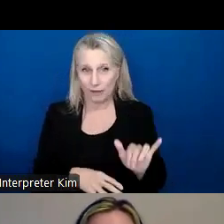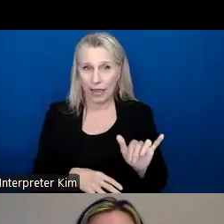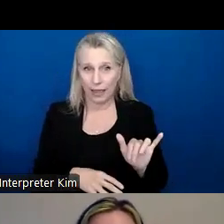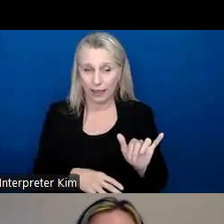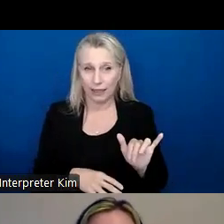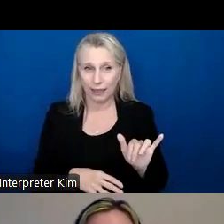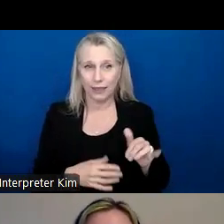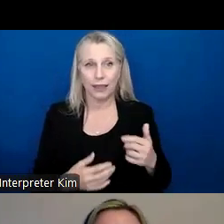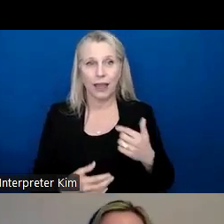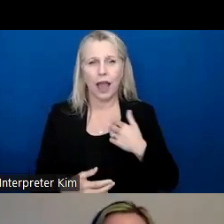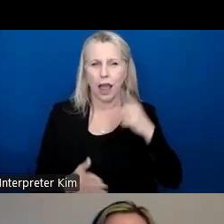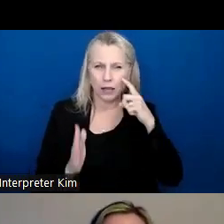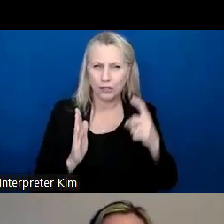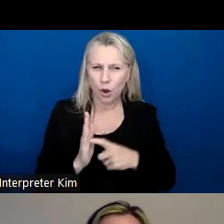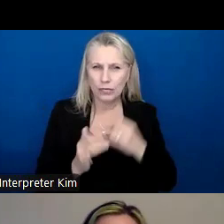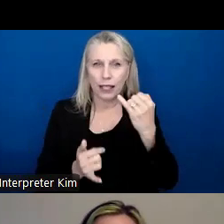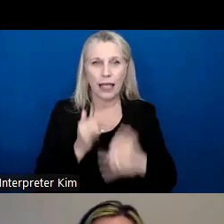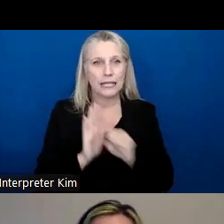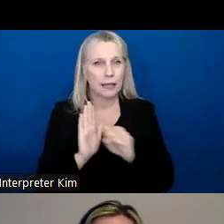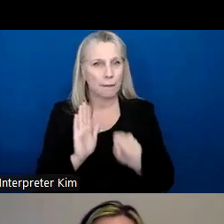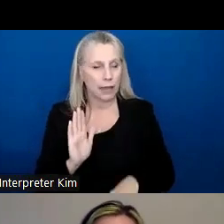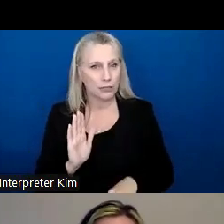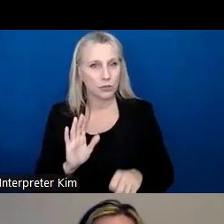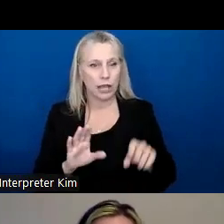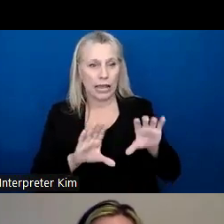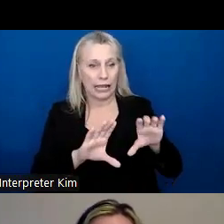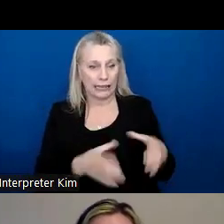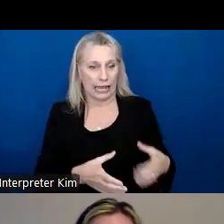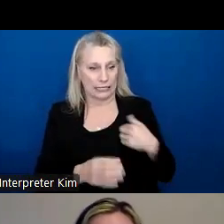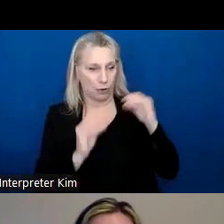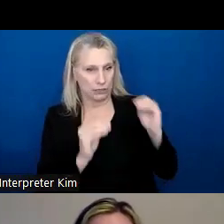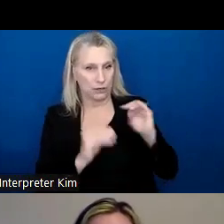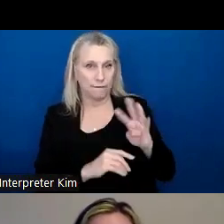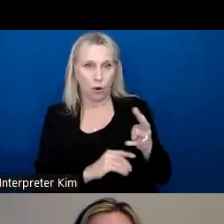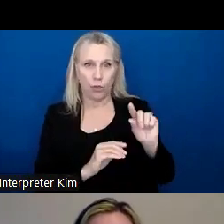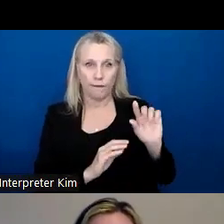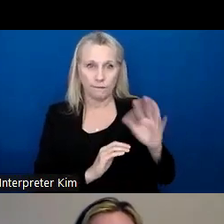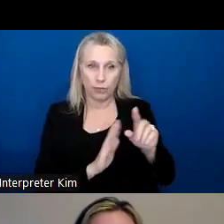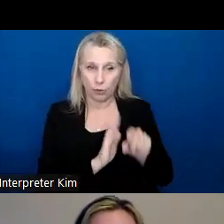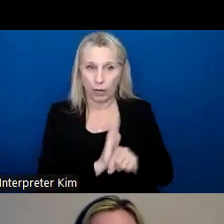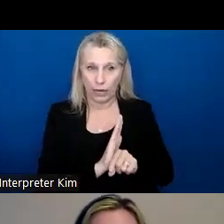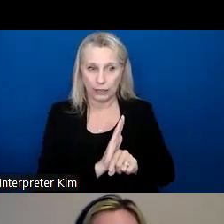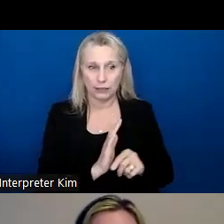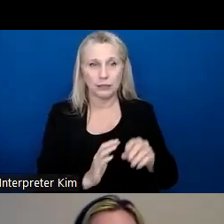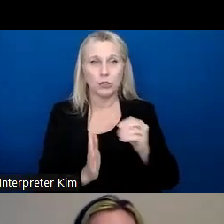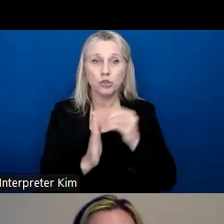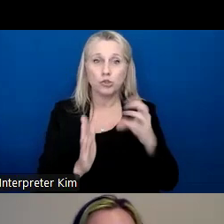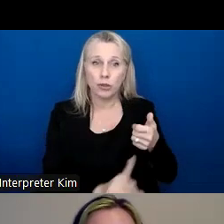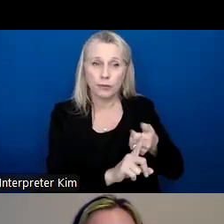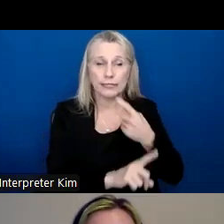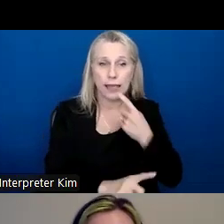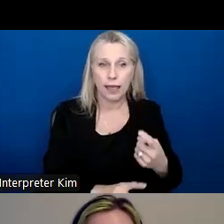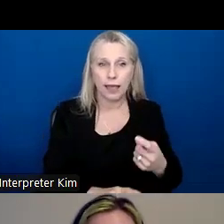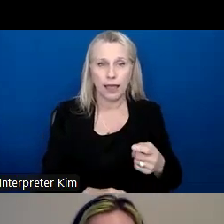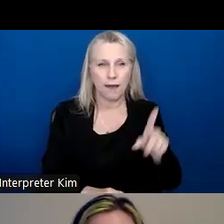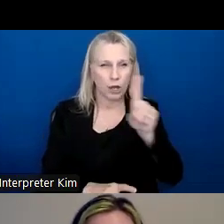um, I had noticed last semester classes that I was, were teaching in fourth and fifth grade, students were saying, there's